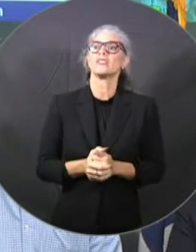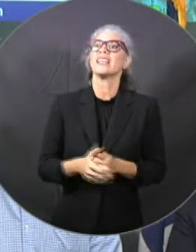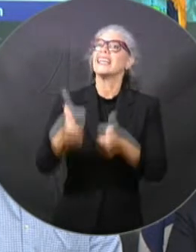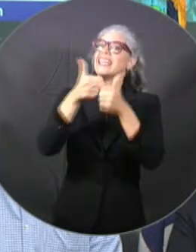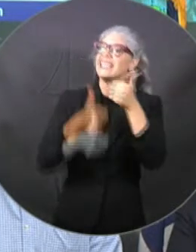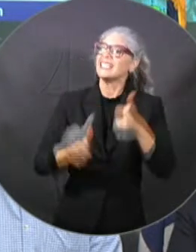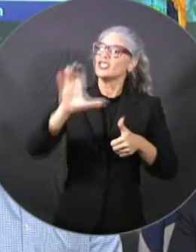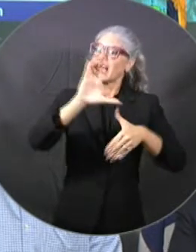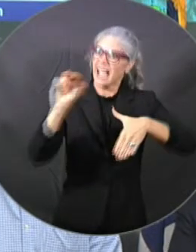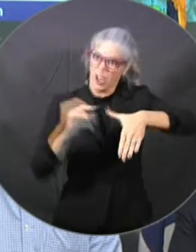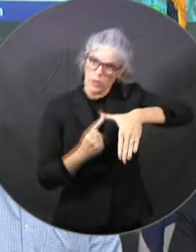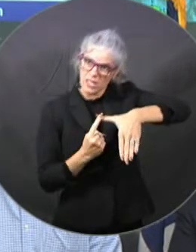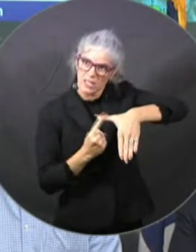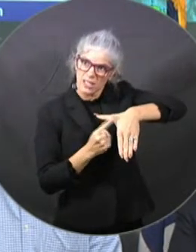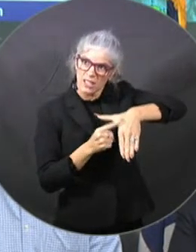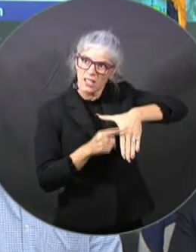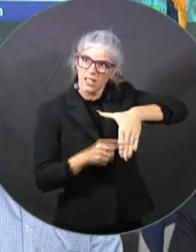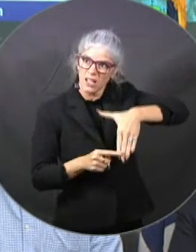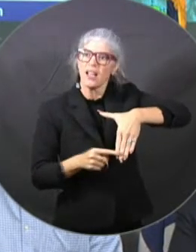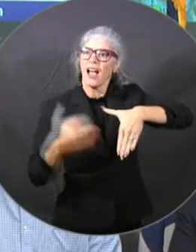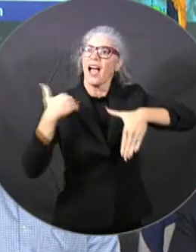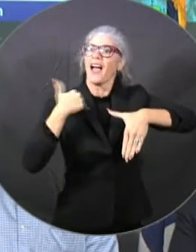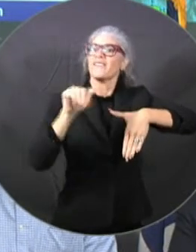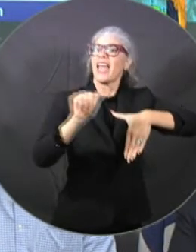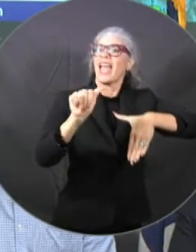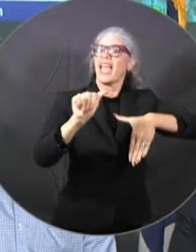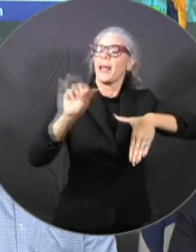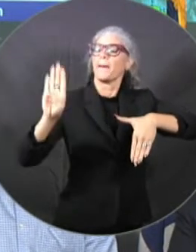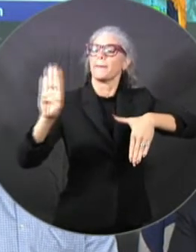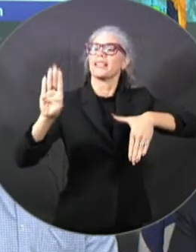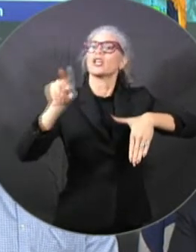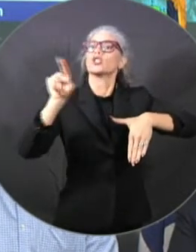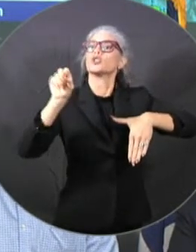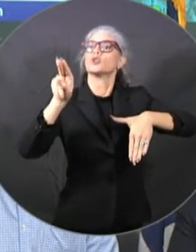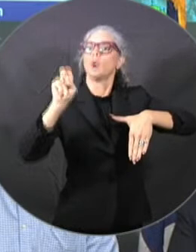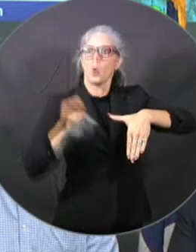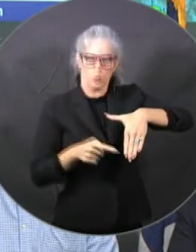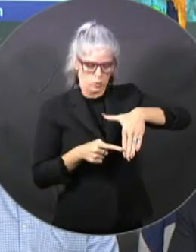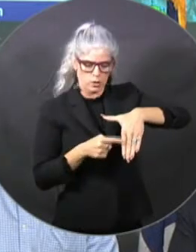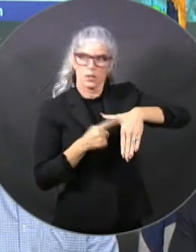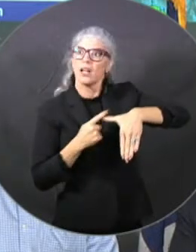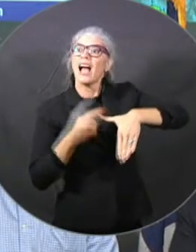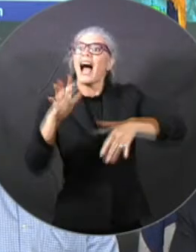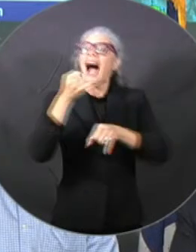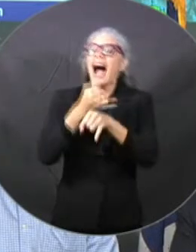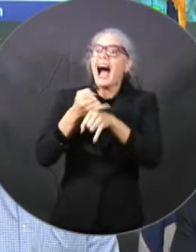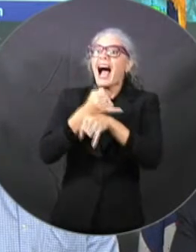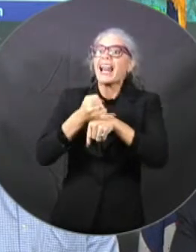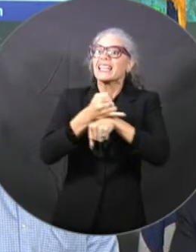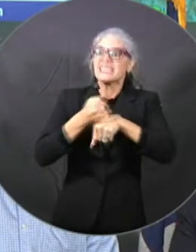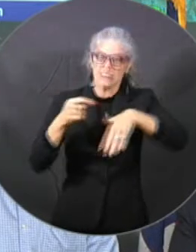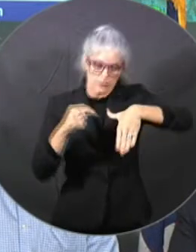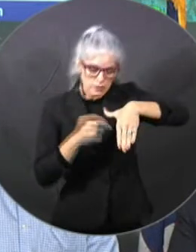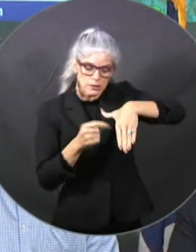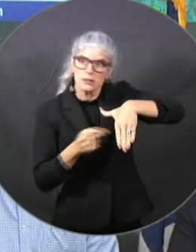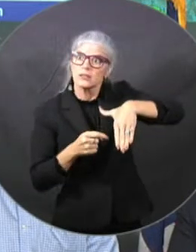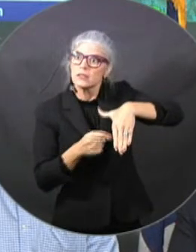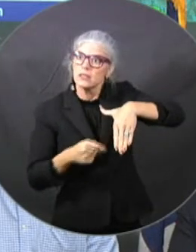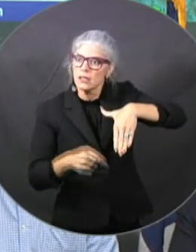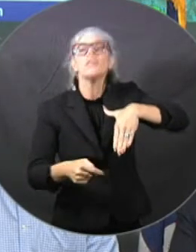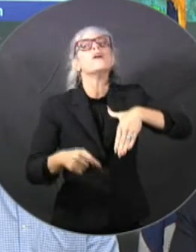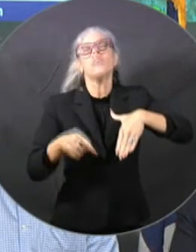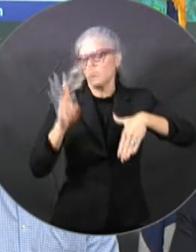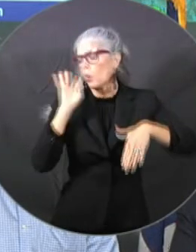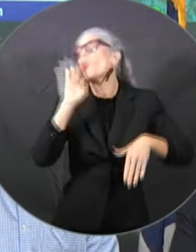B zones. All the barrier islands, places that are low lying on the coast, you are going to be told to evacuate.